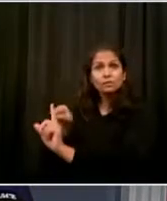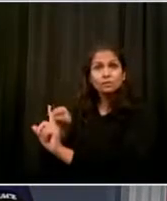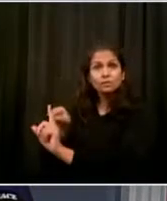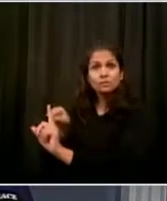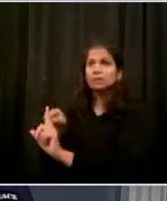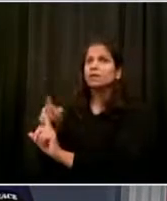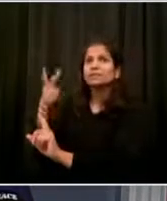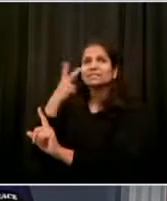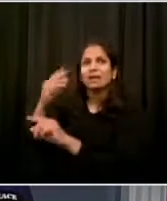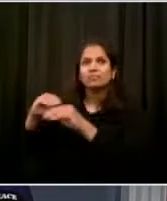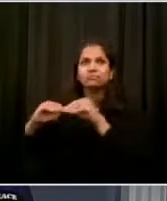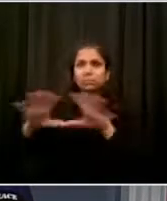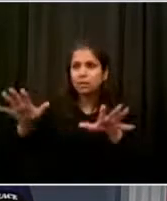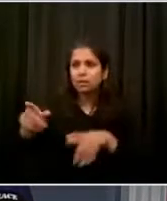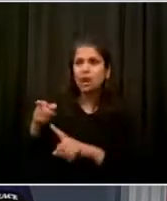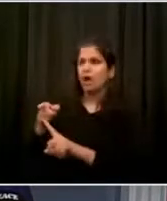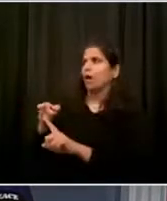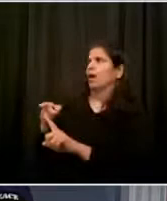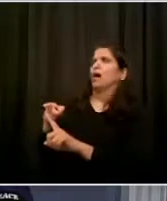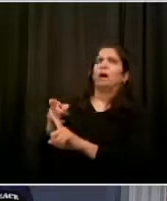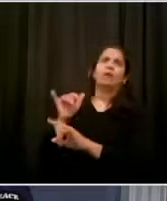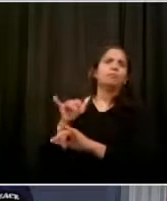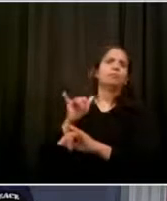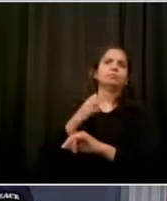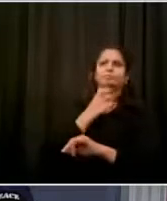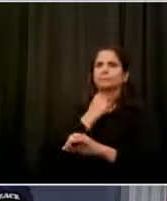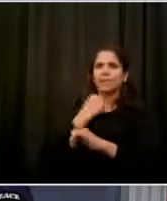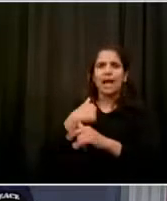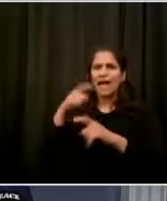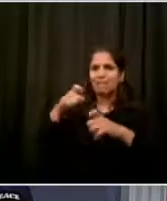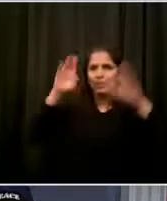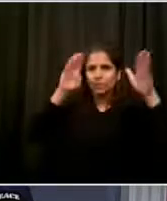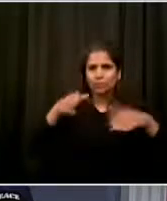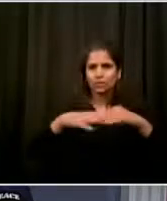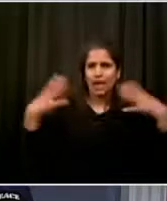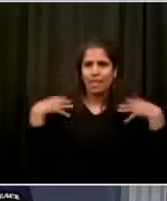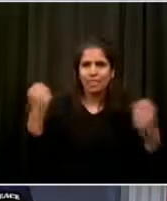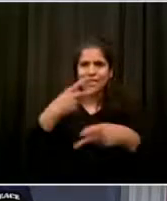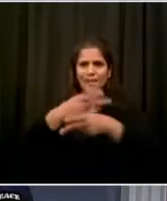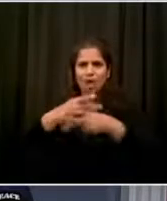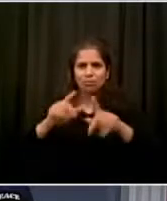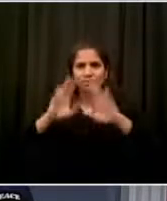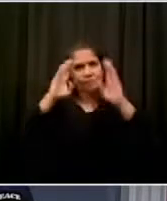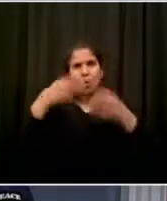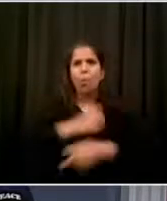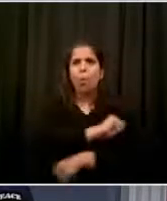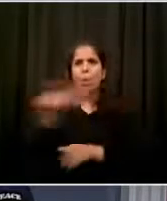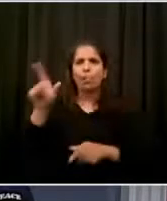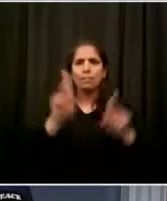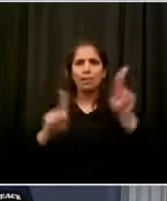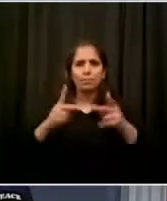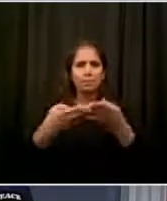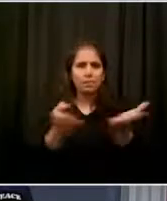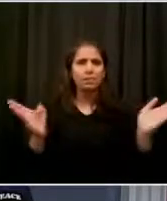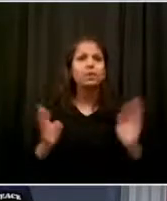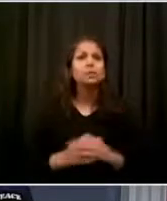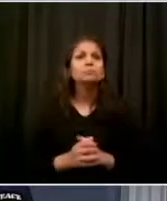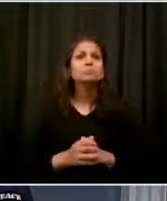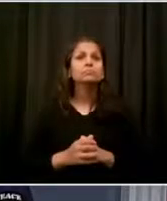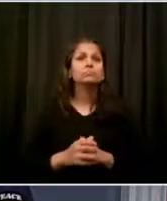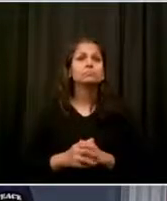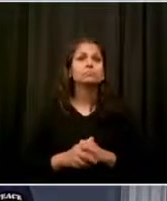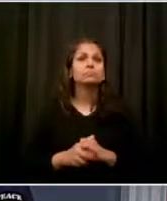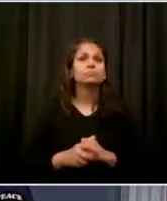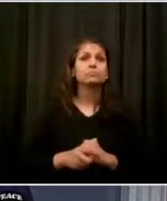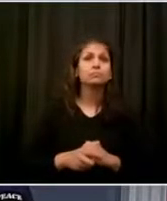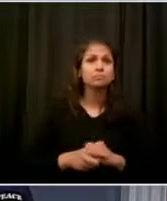City created NYC Care and began in August 2019 in the Bronx, continued January this year in Brooklyn